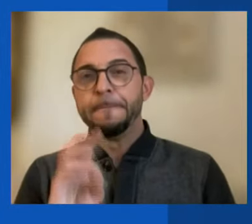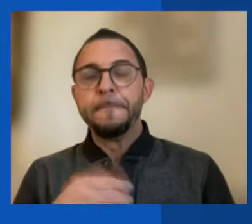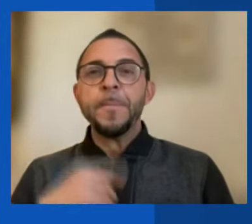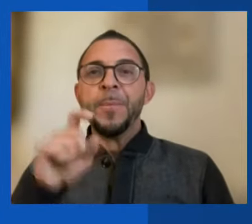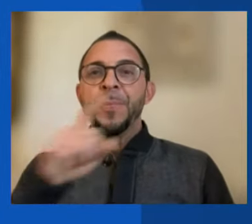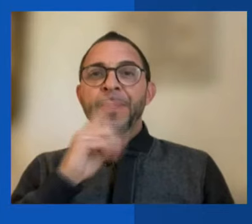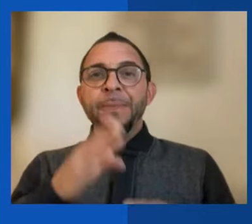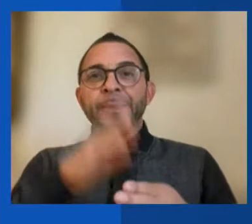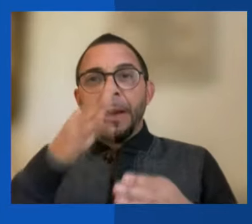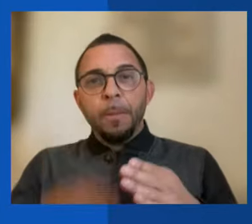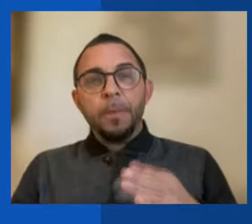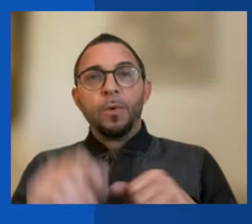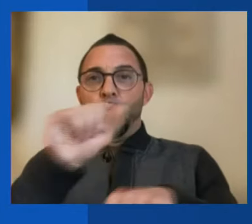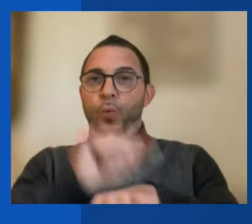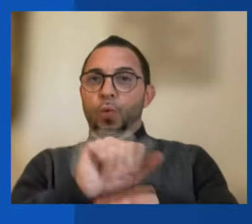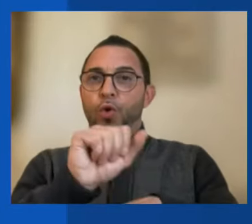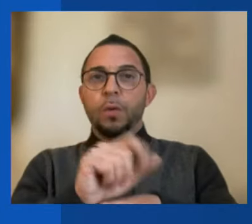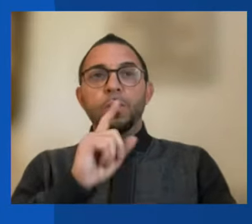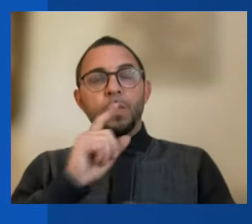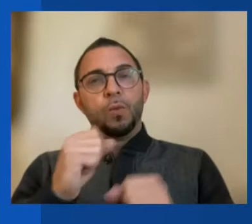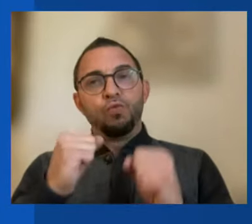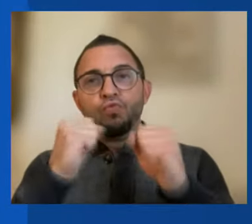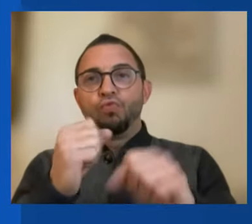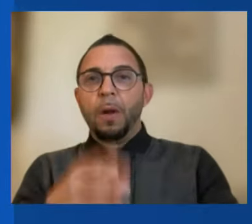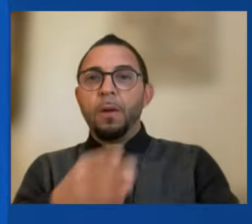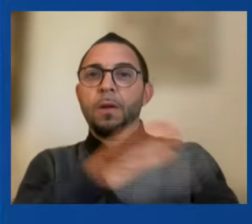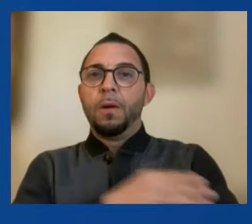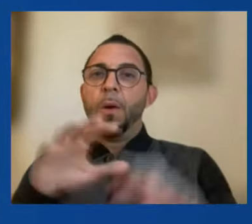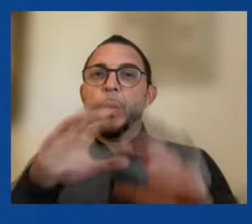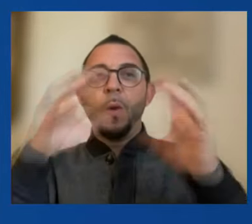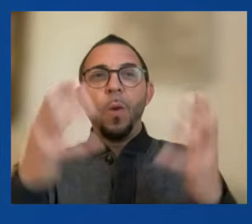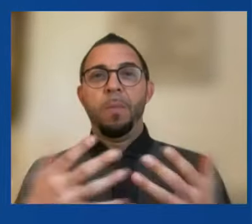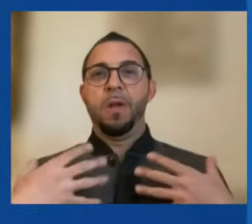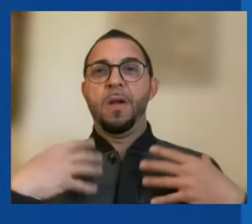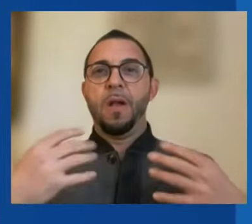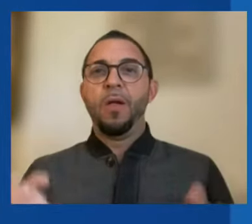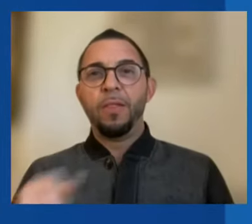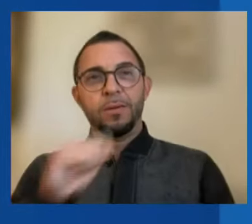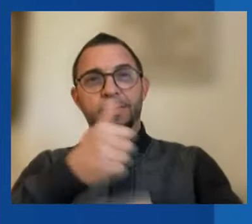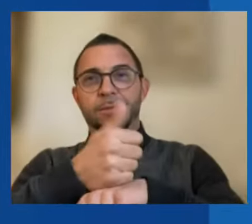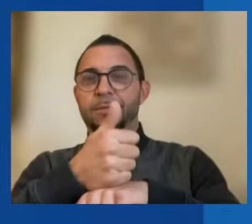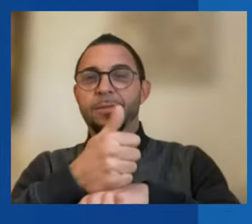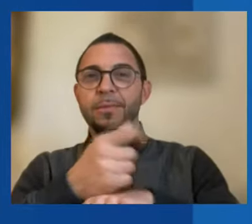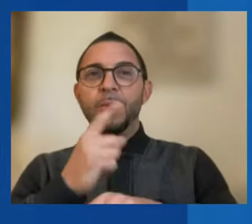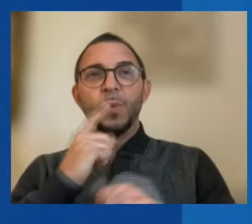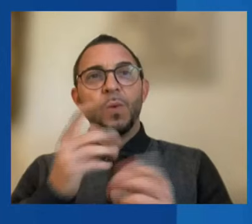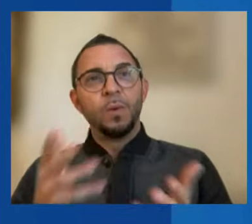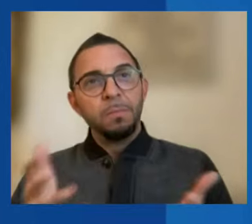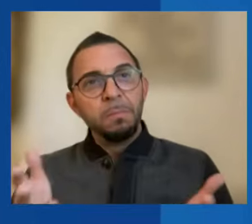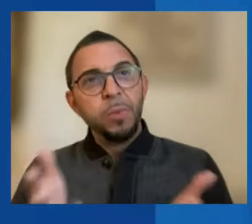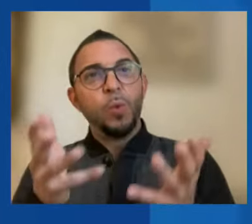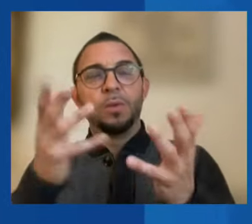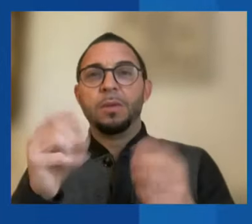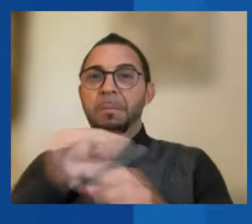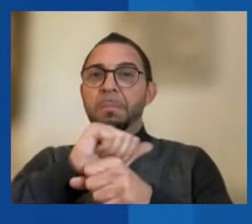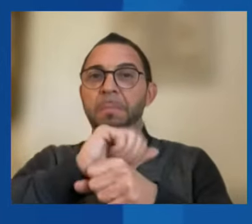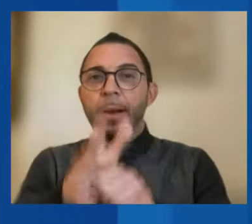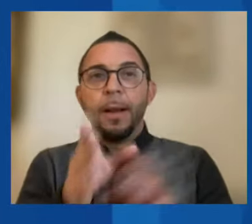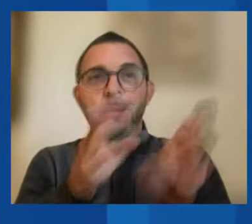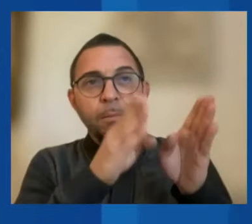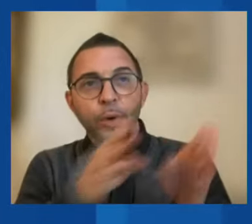work on strengthening the global health architecture to boost pandemic preparedness and response.